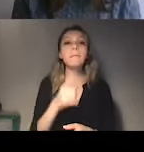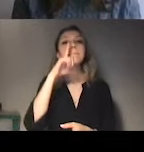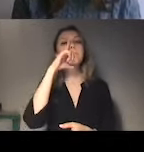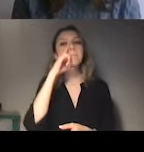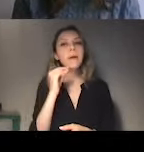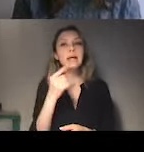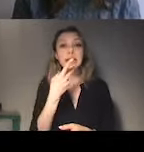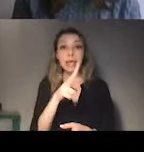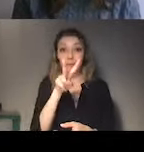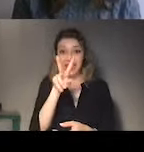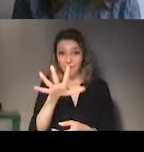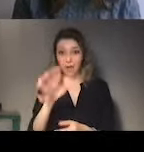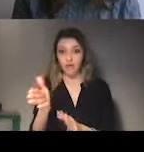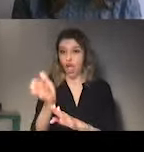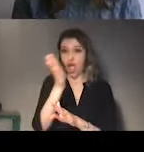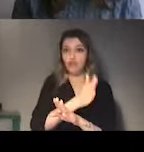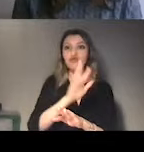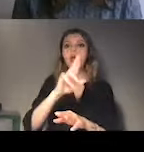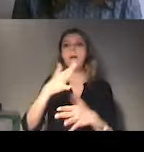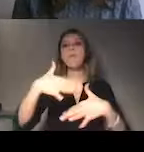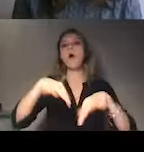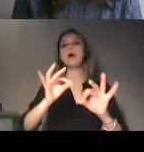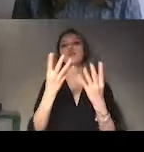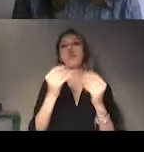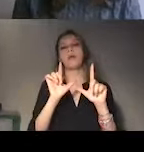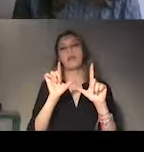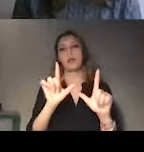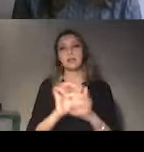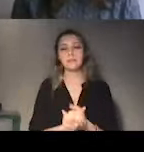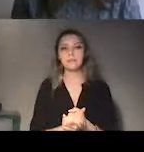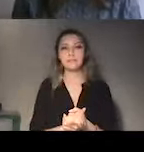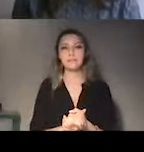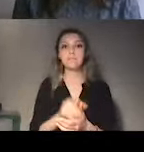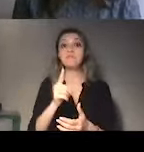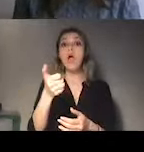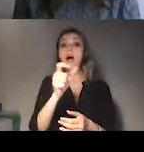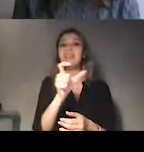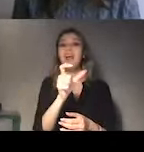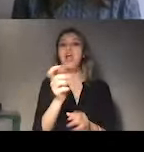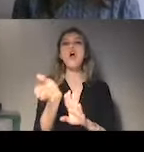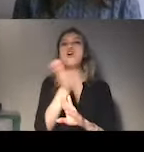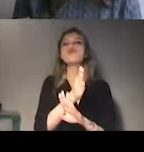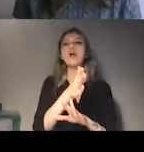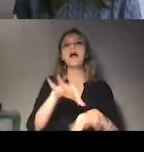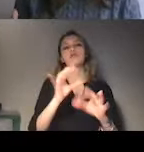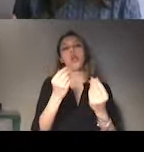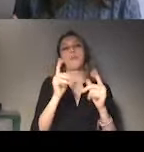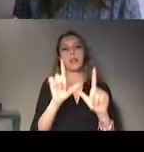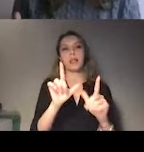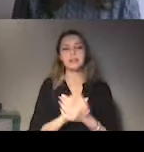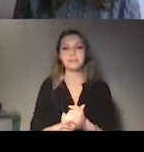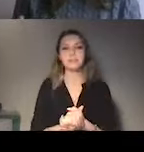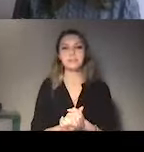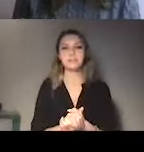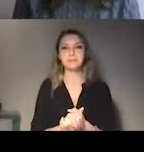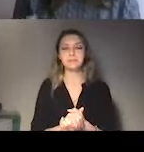it's usually six months before. So this means that in September 2024, there will